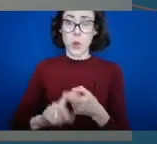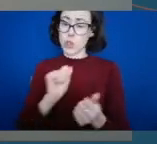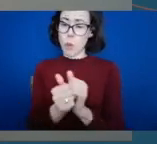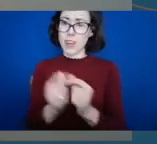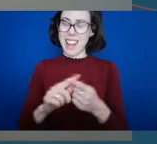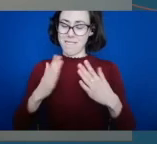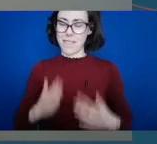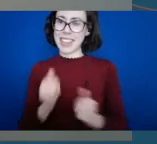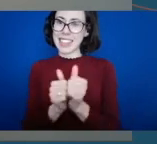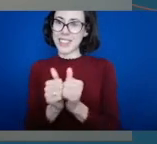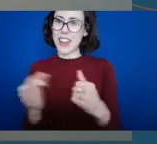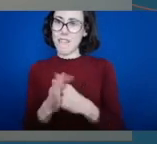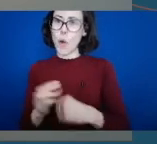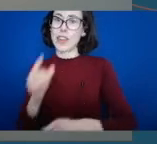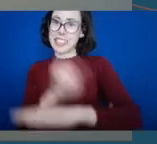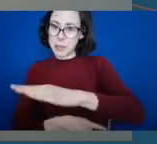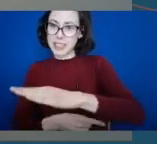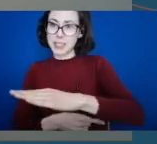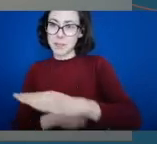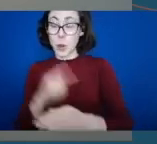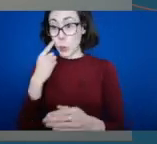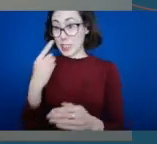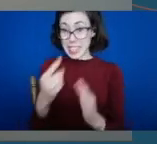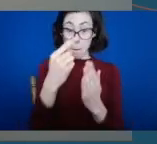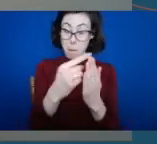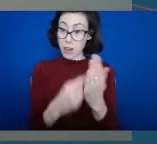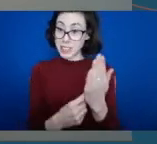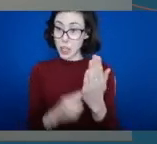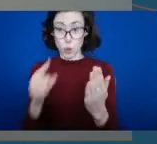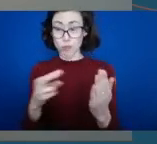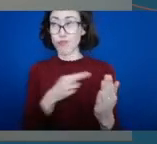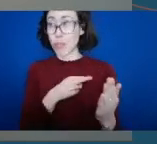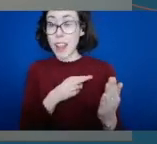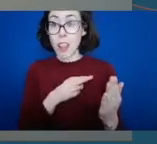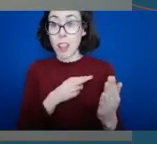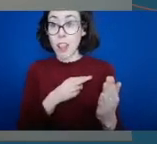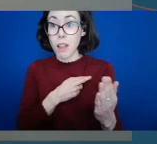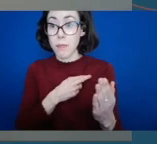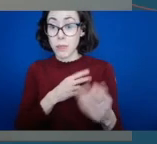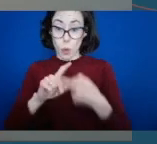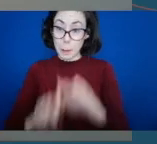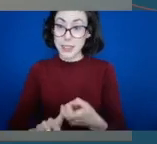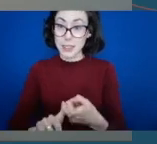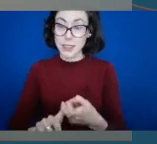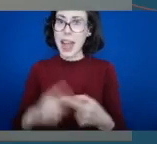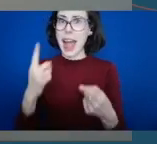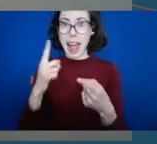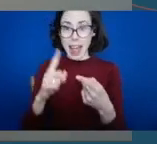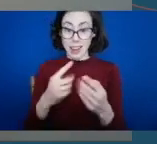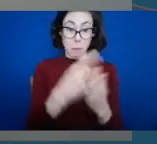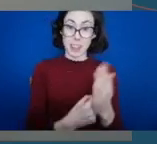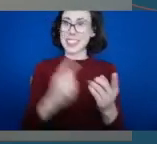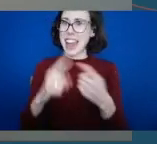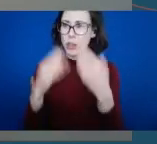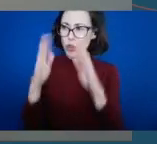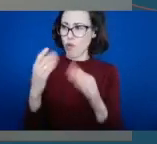That commitment is obviously evident within the policies and the national sports policy. But it has also been clearly demonstrated in the many developments that have happened over the